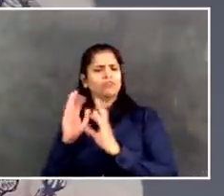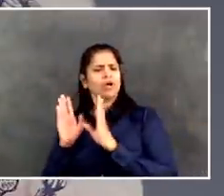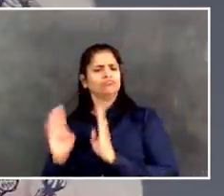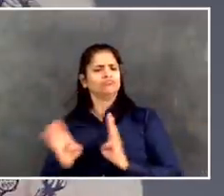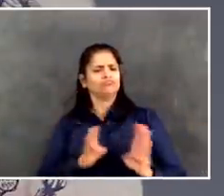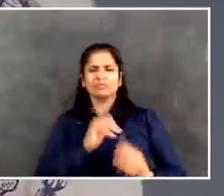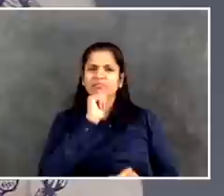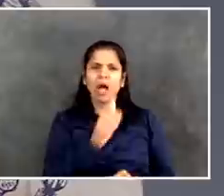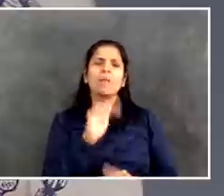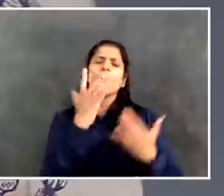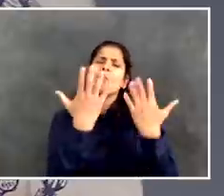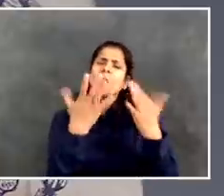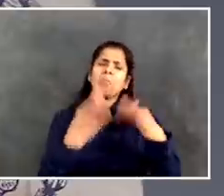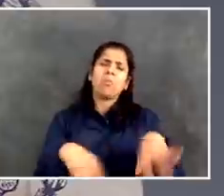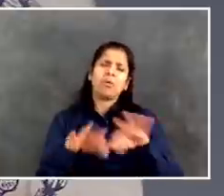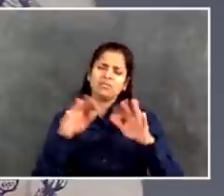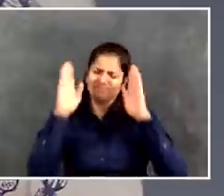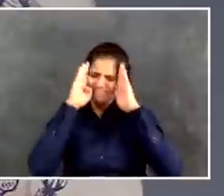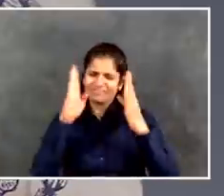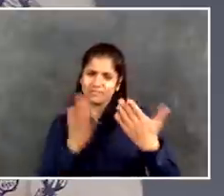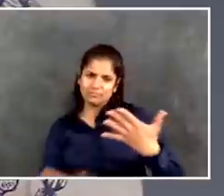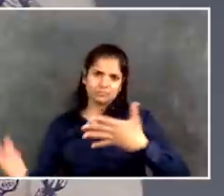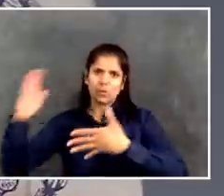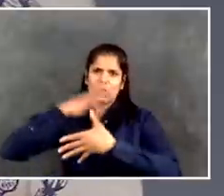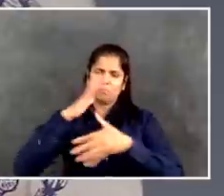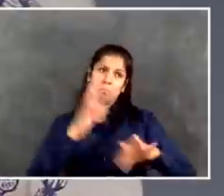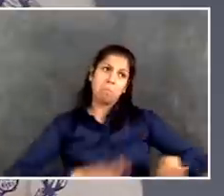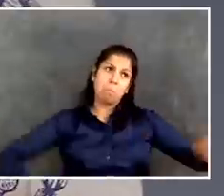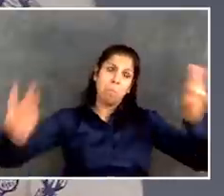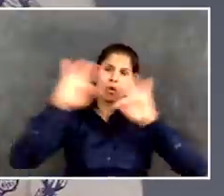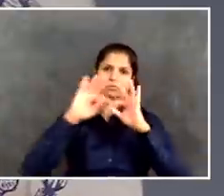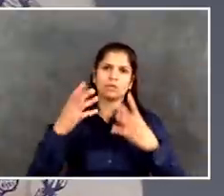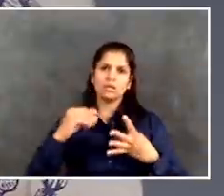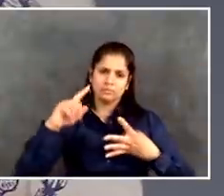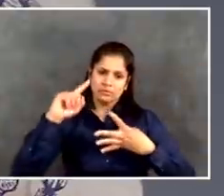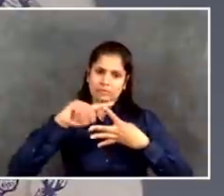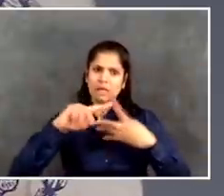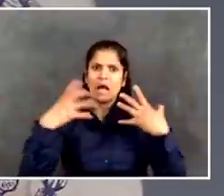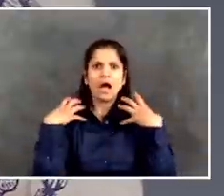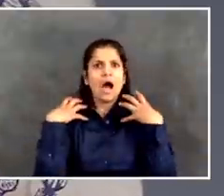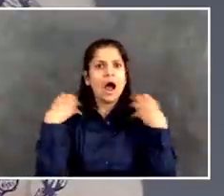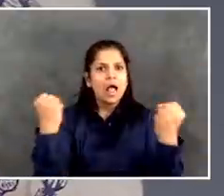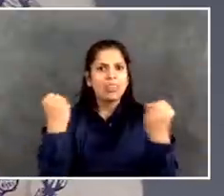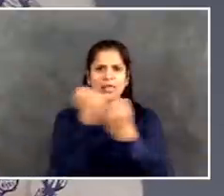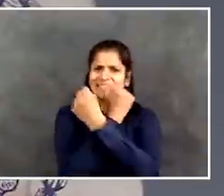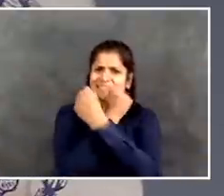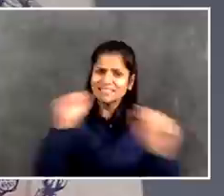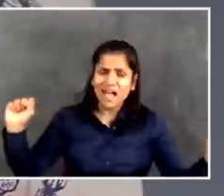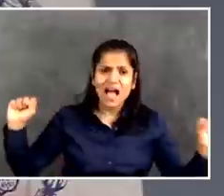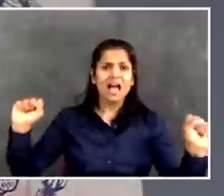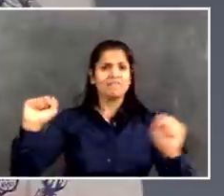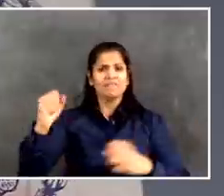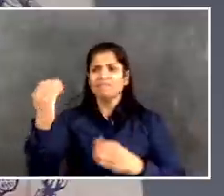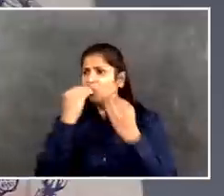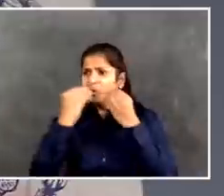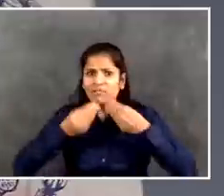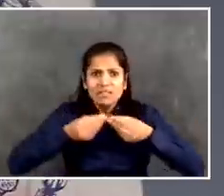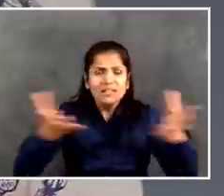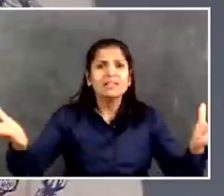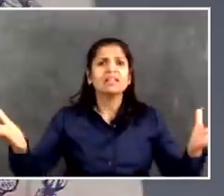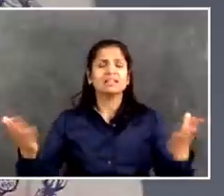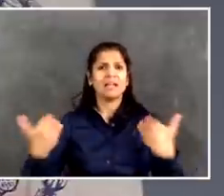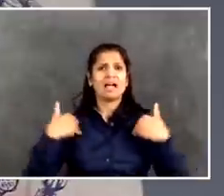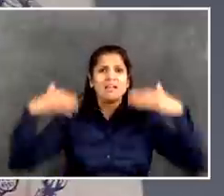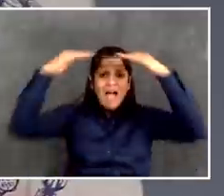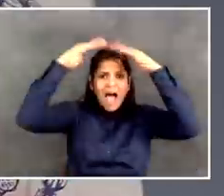food, and on shelter. And we could not prioritize certain things as a result of needing to focus on those basics. So summer youth was